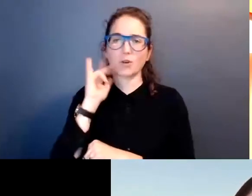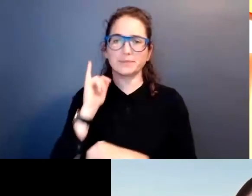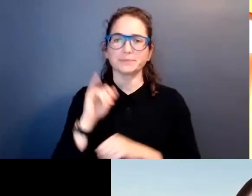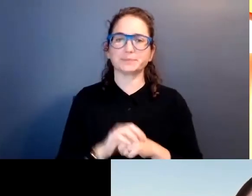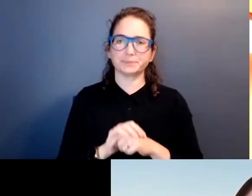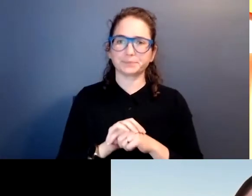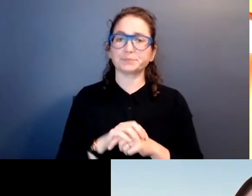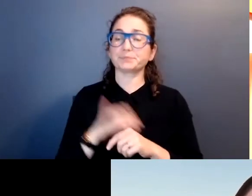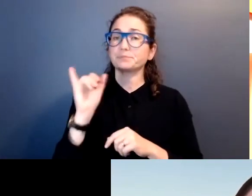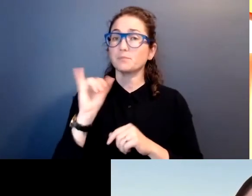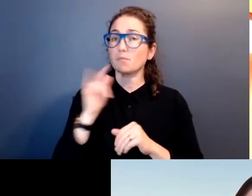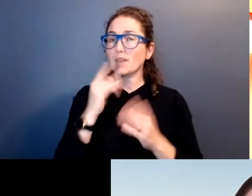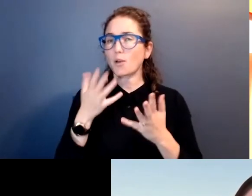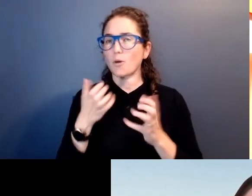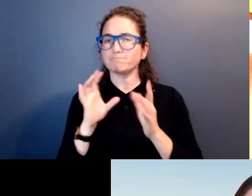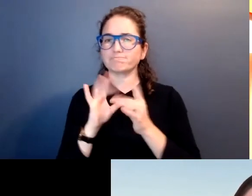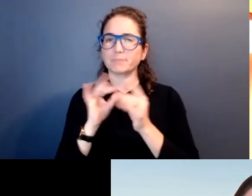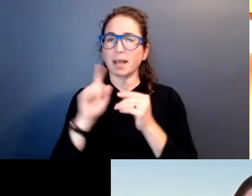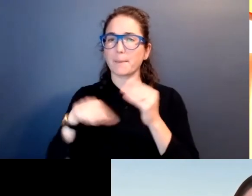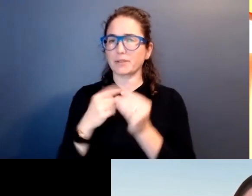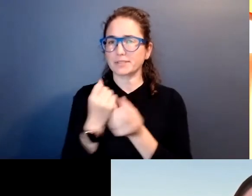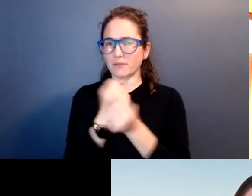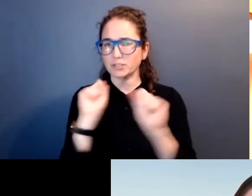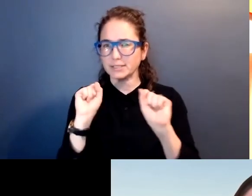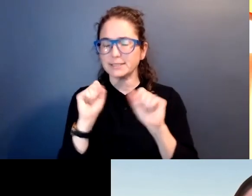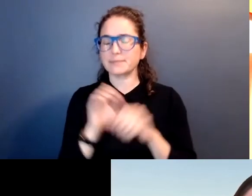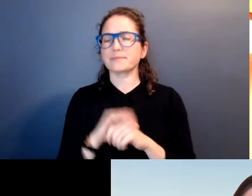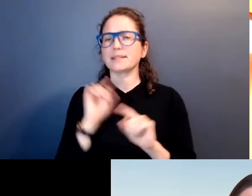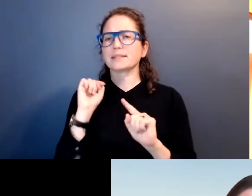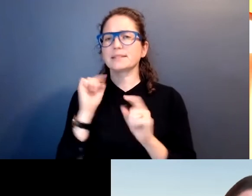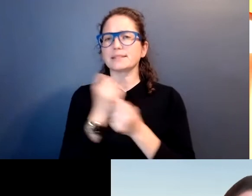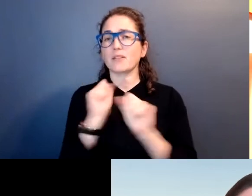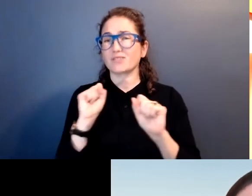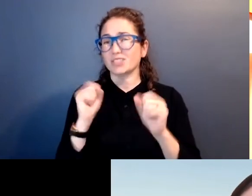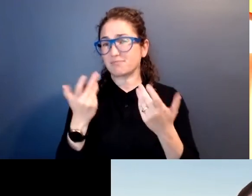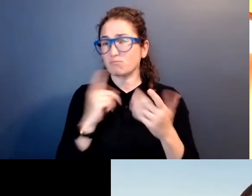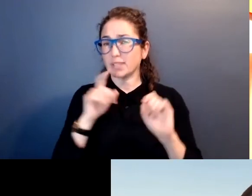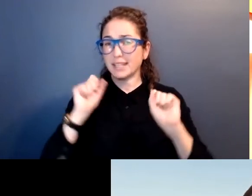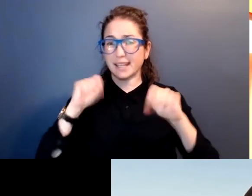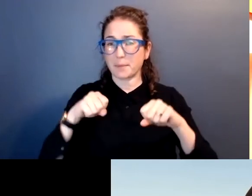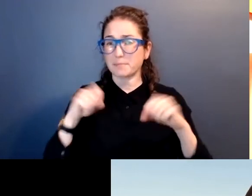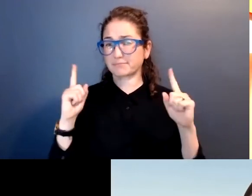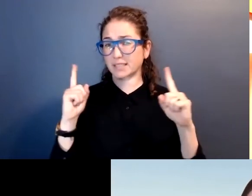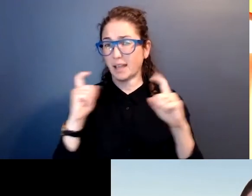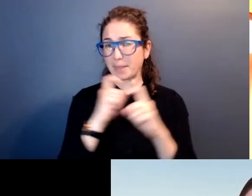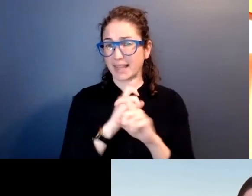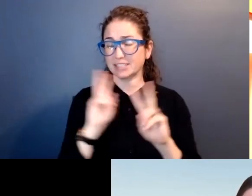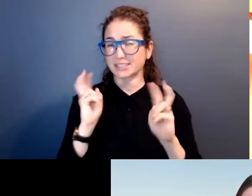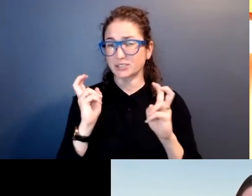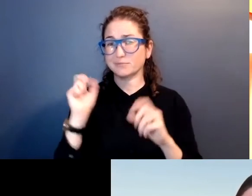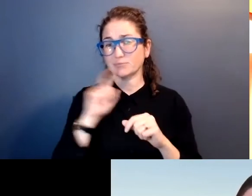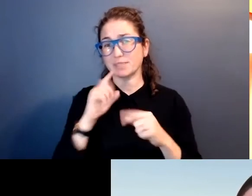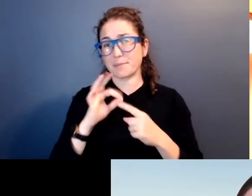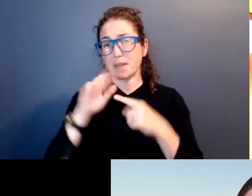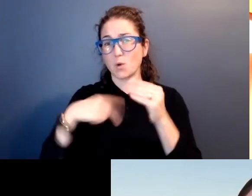just to review a little bit about sovereignty. Sovereignty can be a complex issue, especially when you're talking